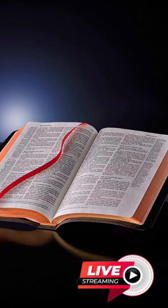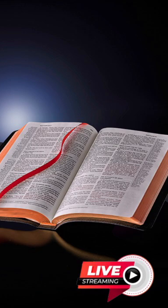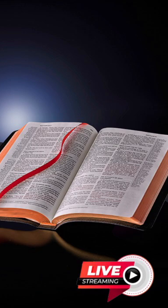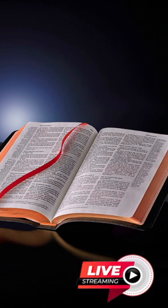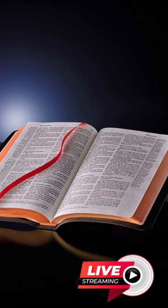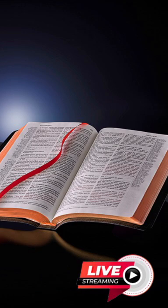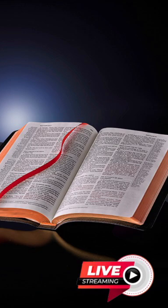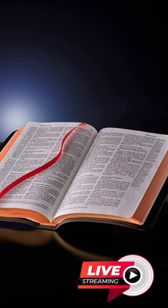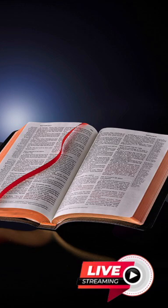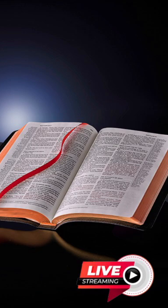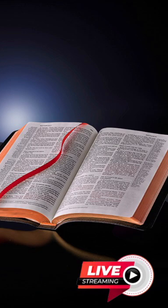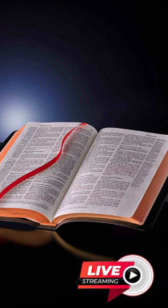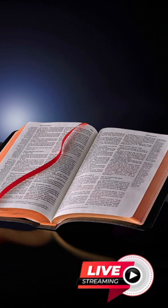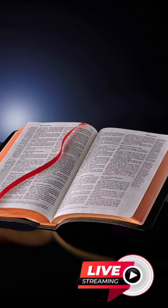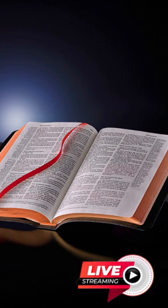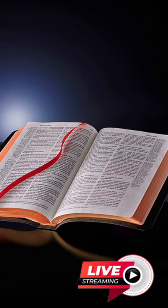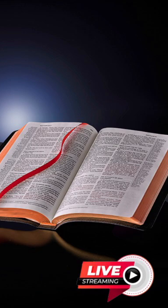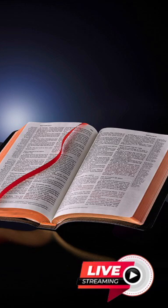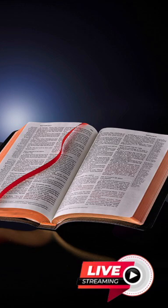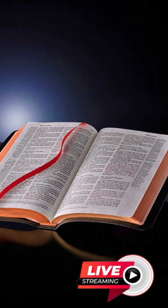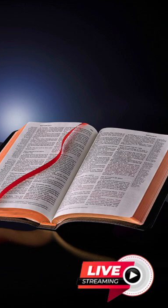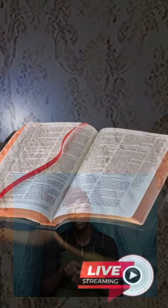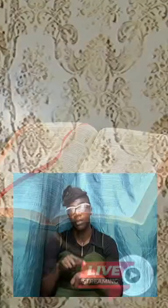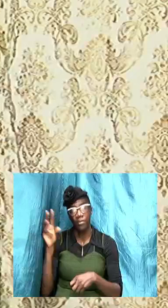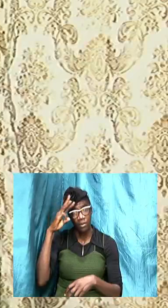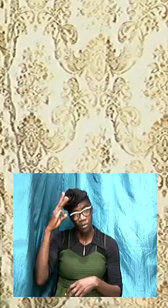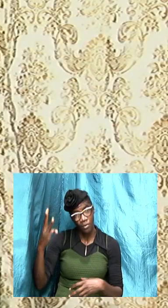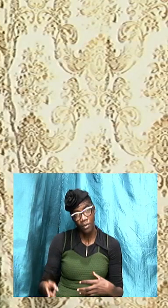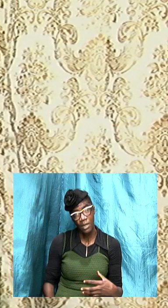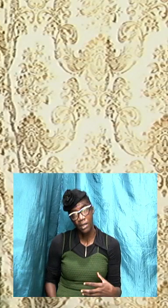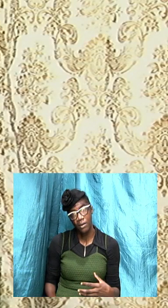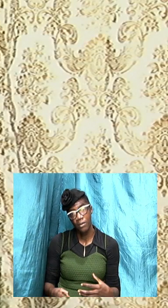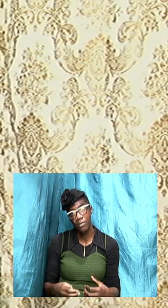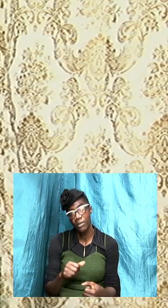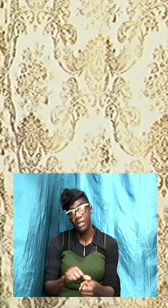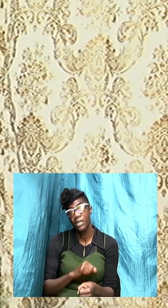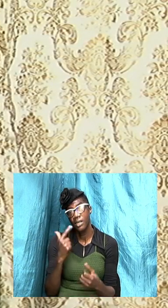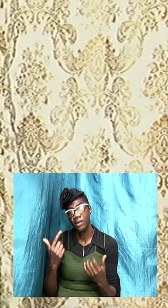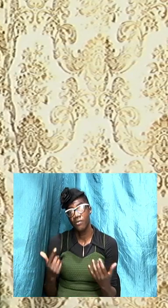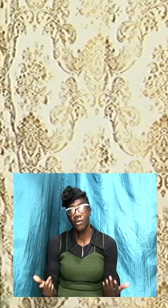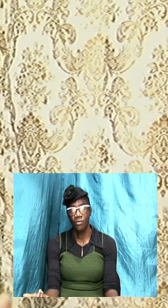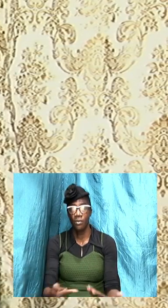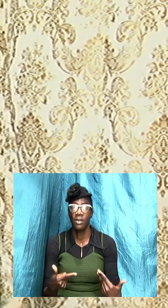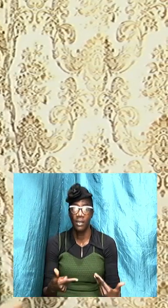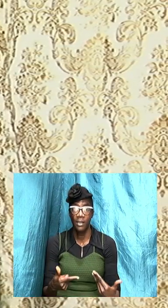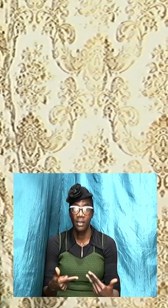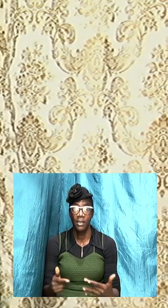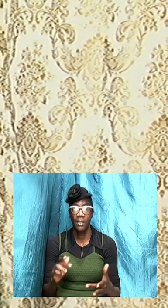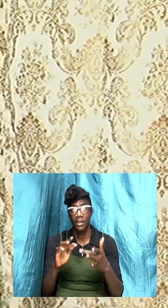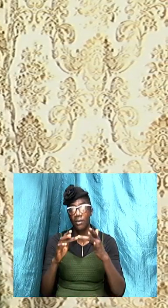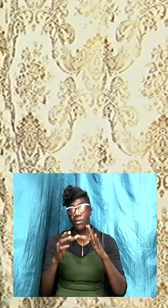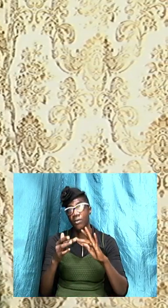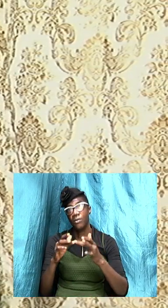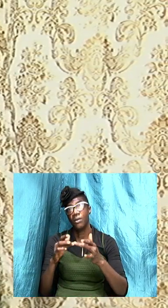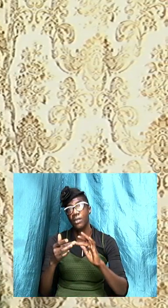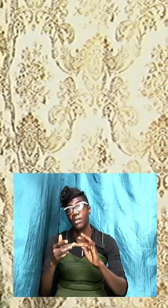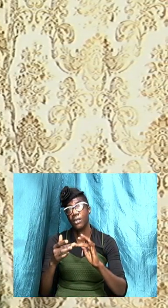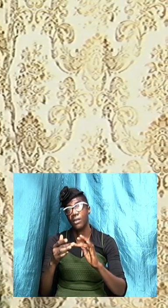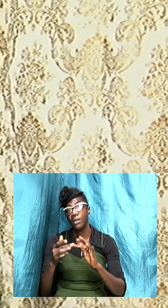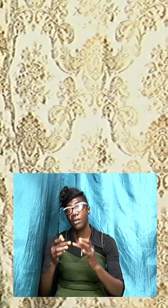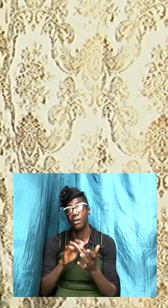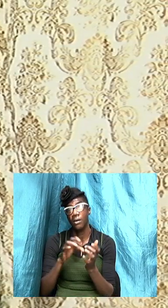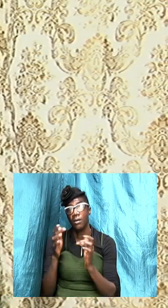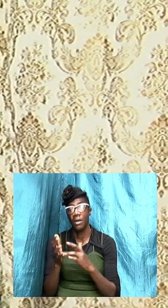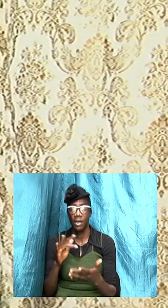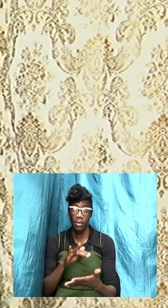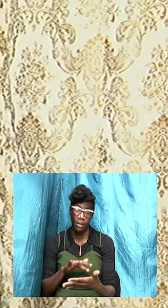let me take the time out to welcome each and everyone that is tuning in to you know our Bible